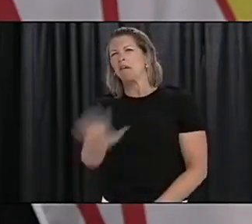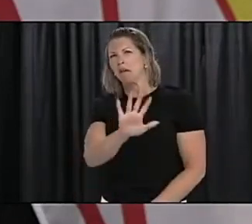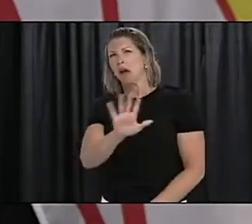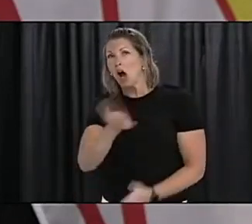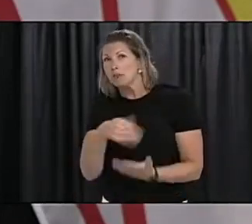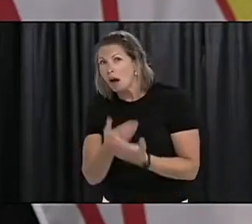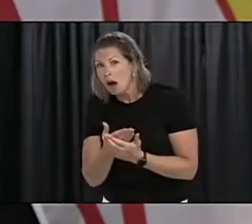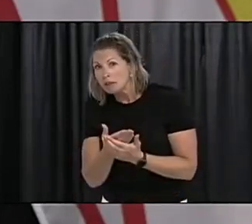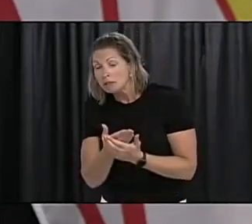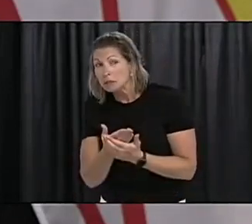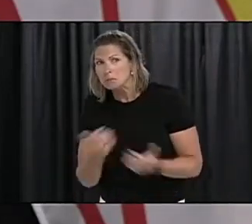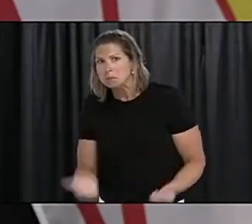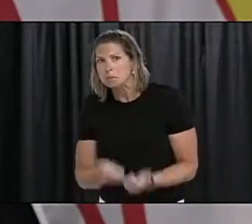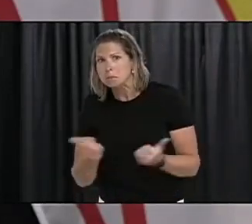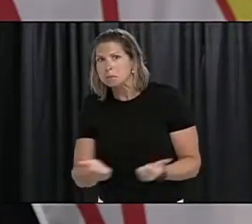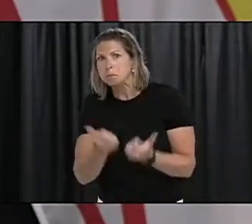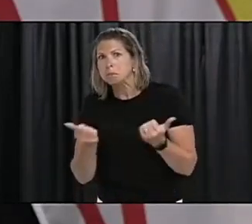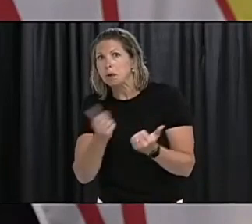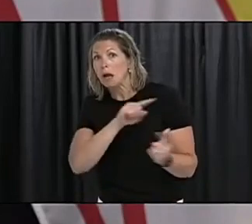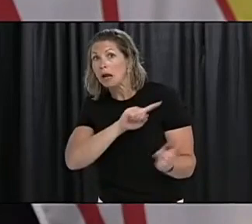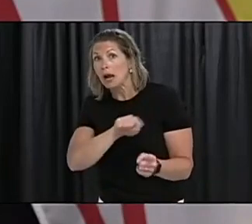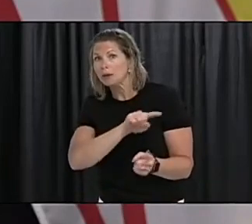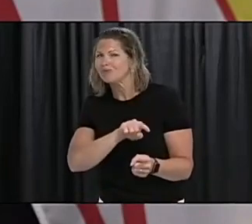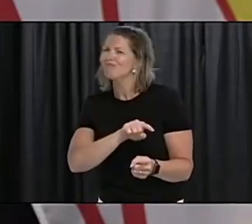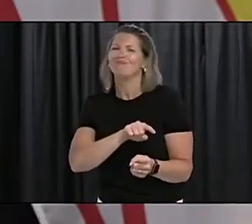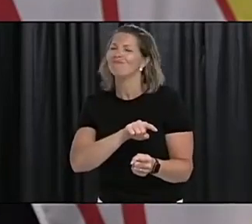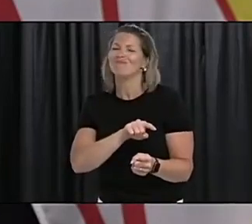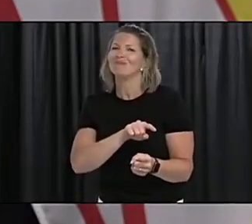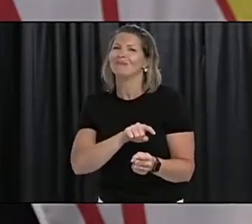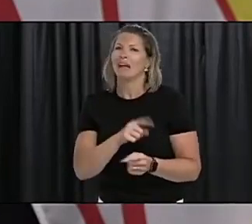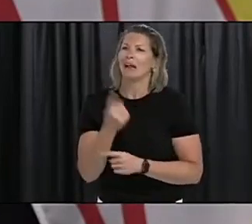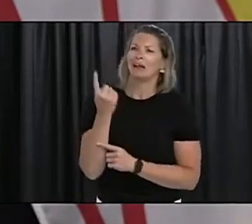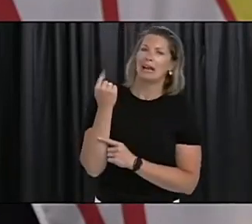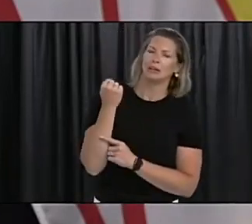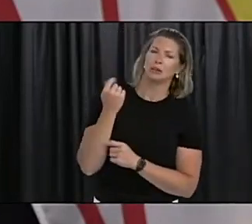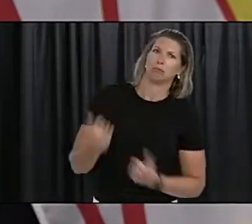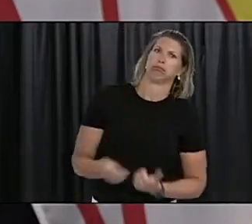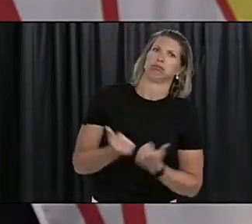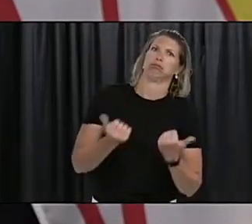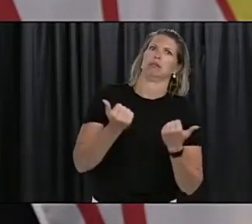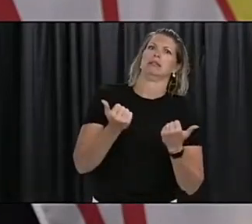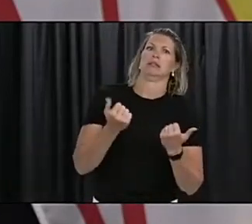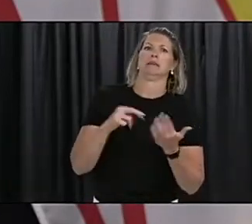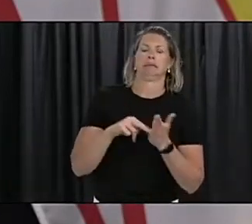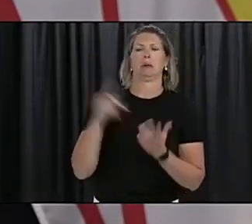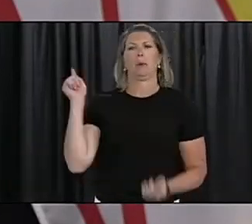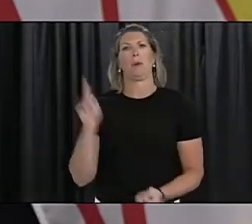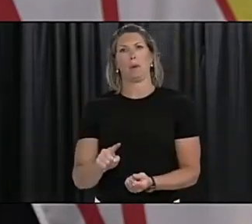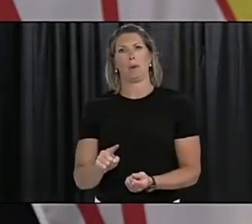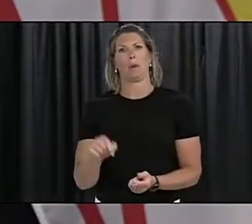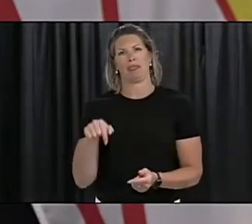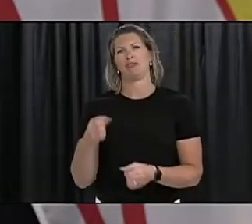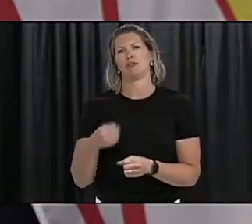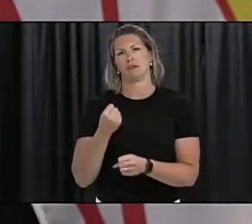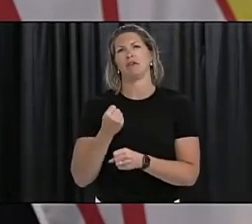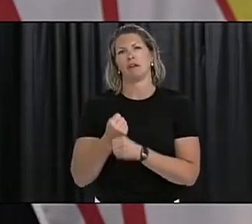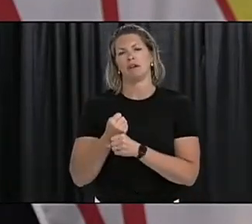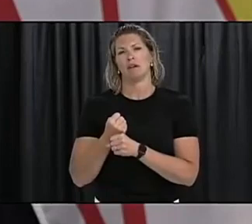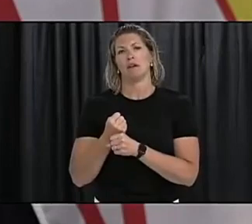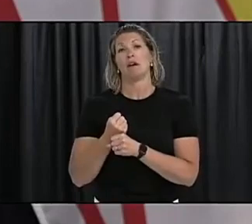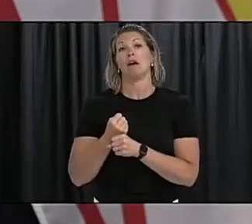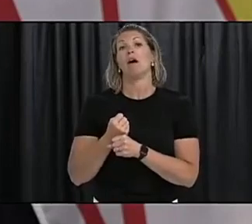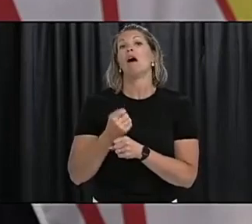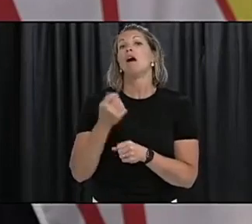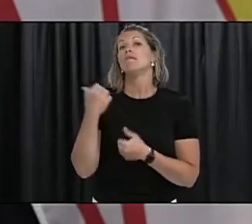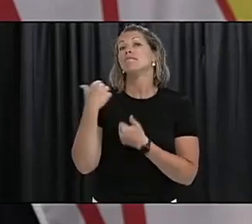province when you compare this to previous years. If anything is to change with travel restrictions, whether it's within the Atlantic bubble or